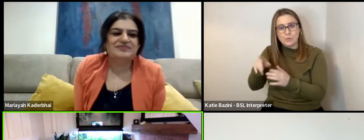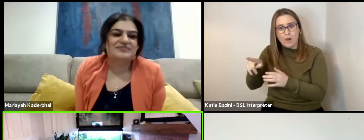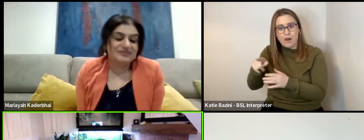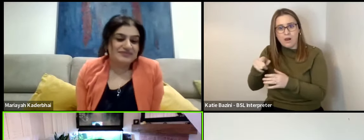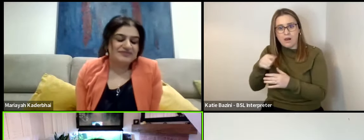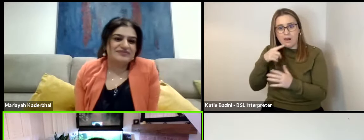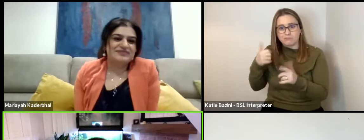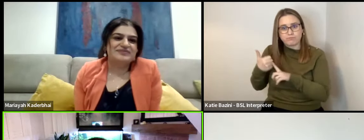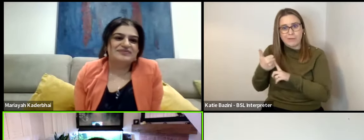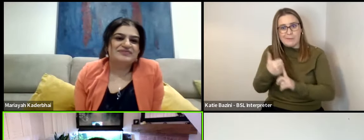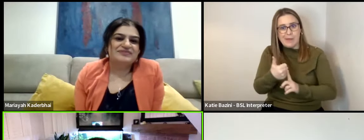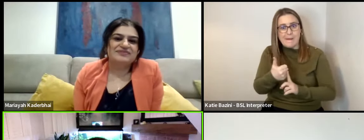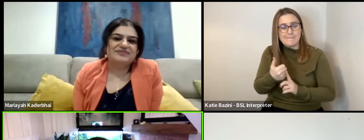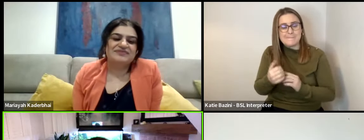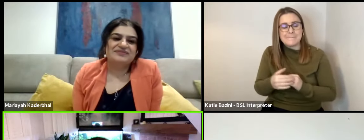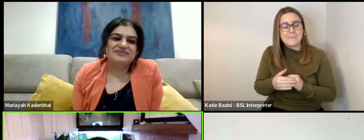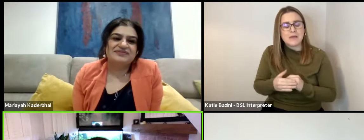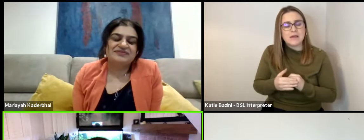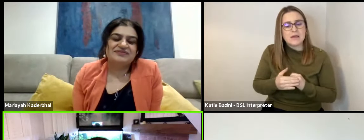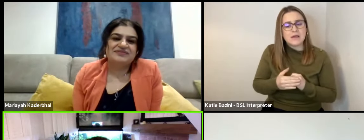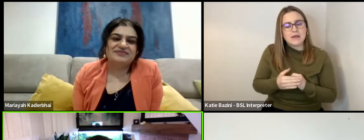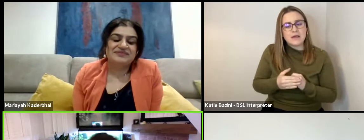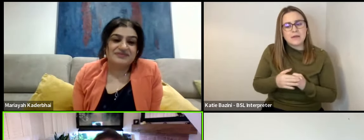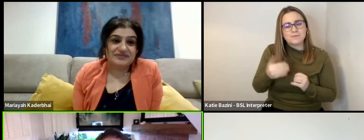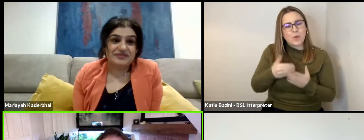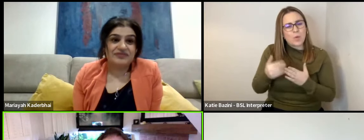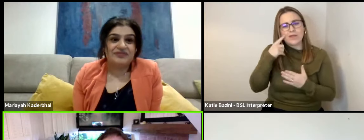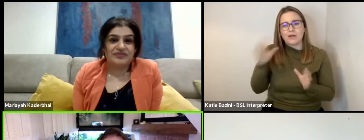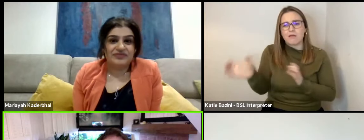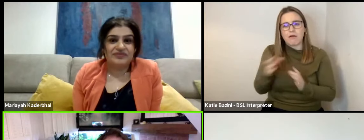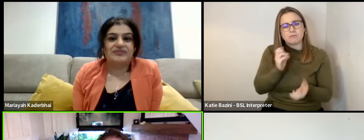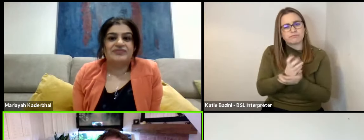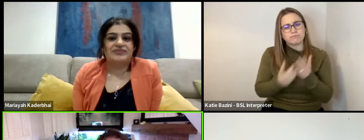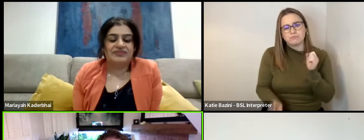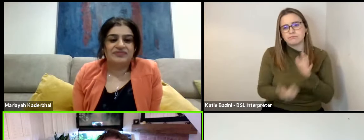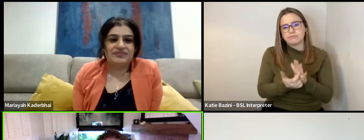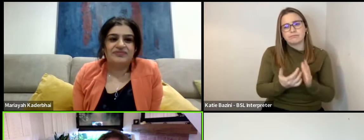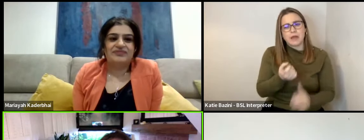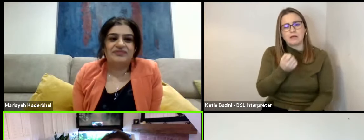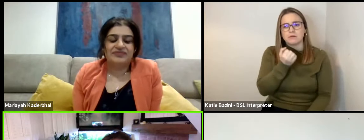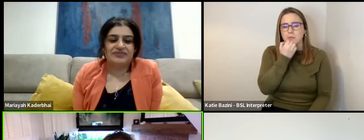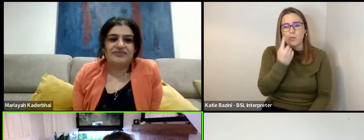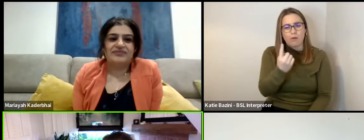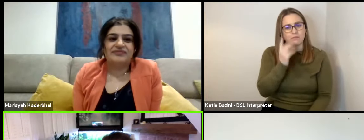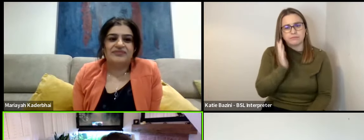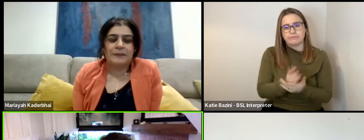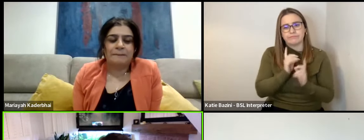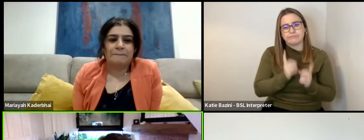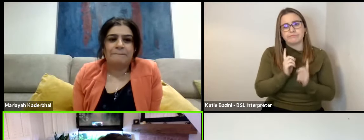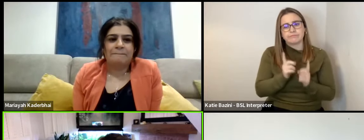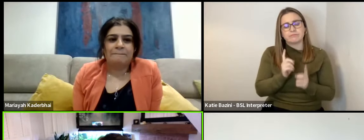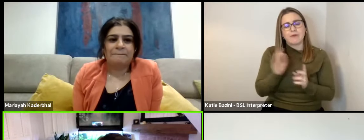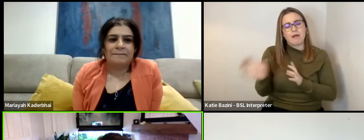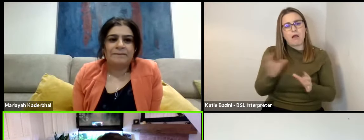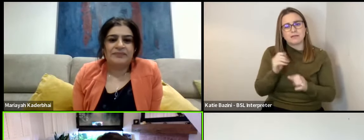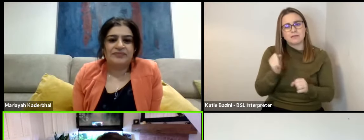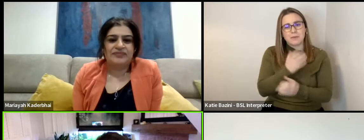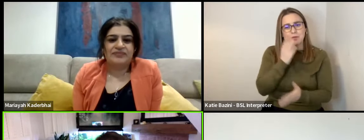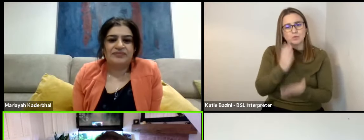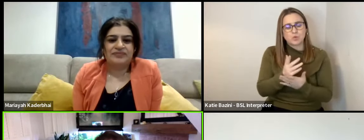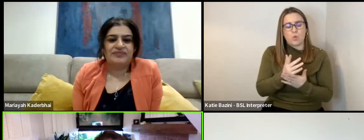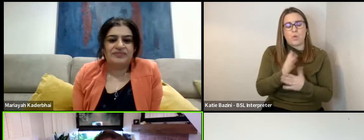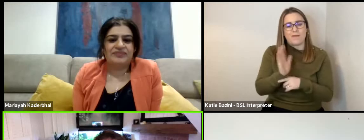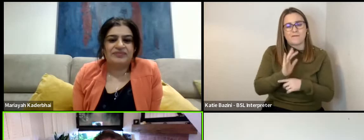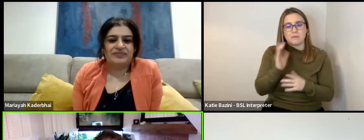rightly back me up in this, you know, I always think casting is key. I think the casting is key to making the film a